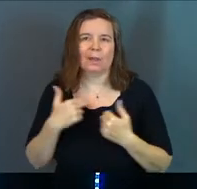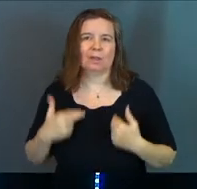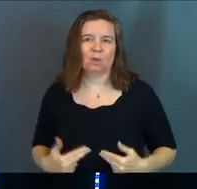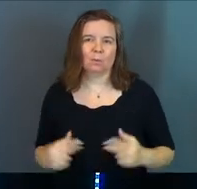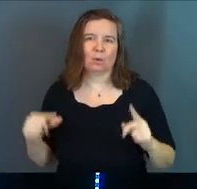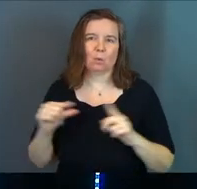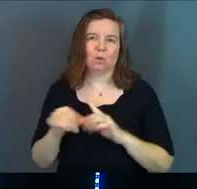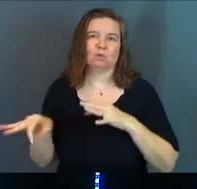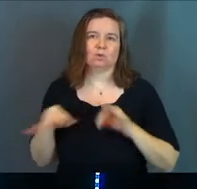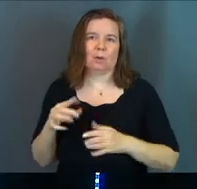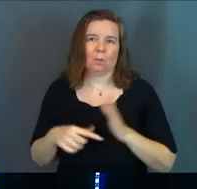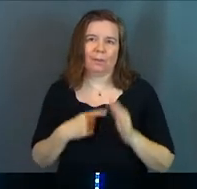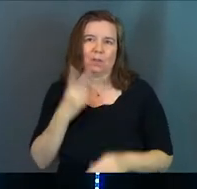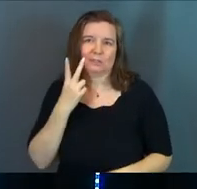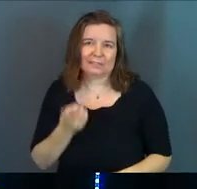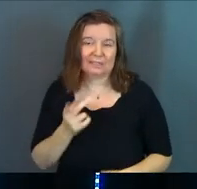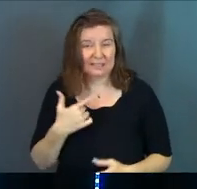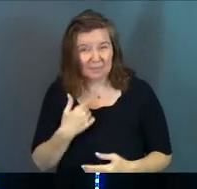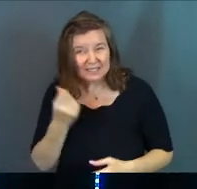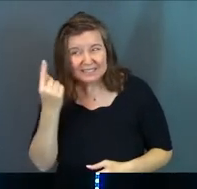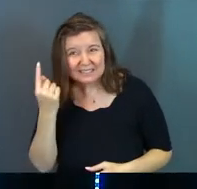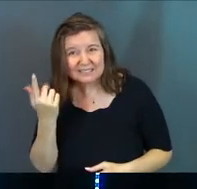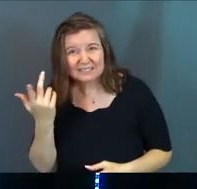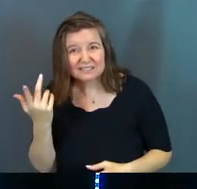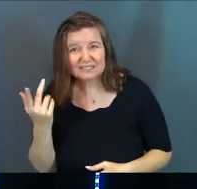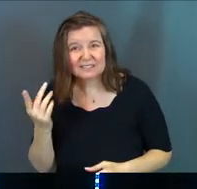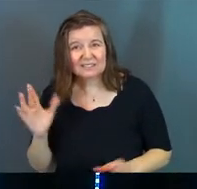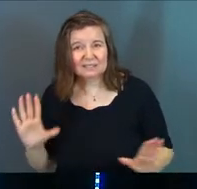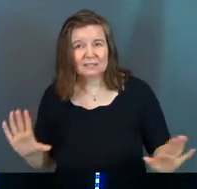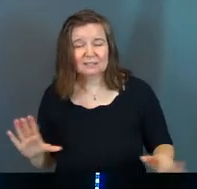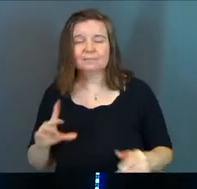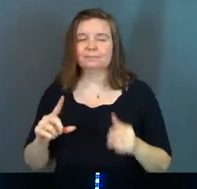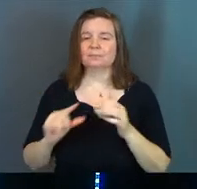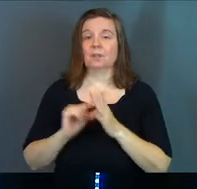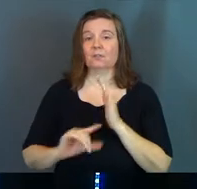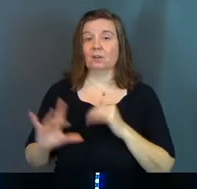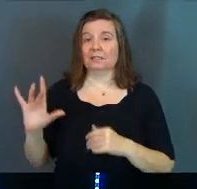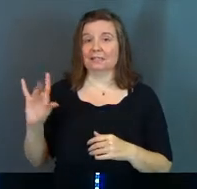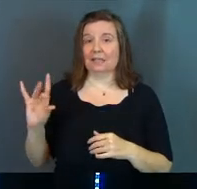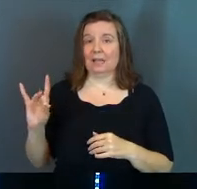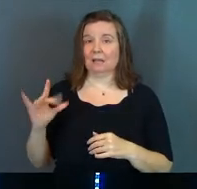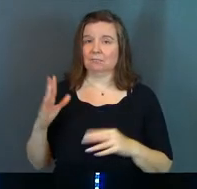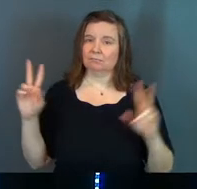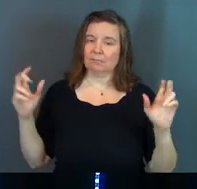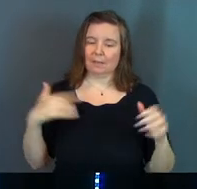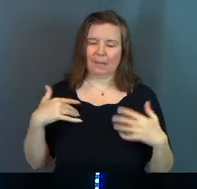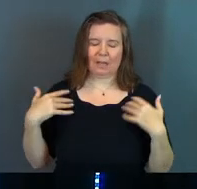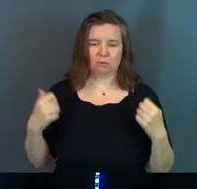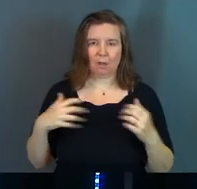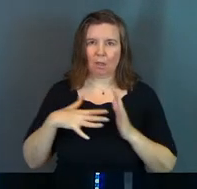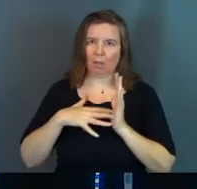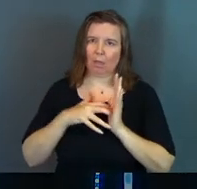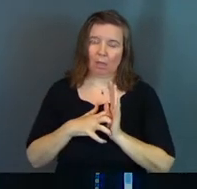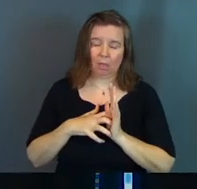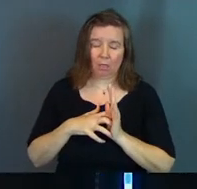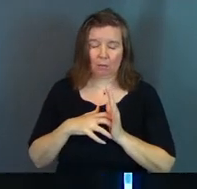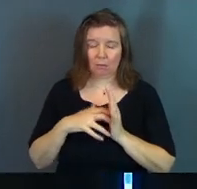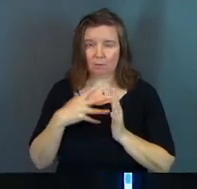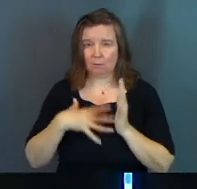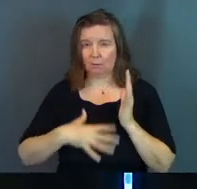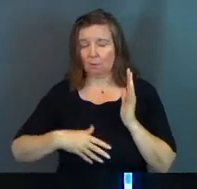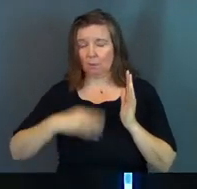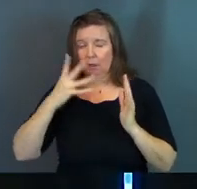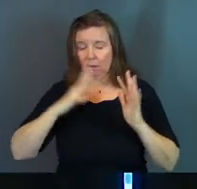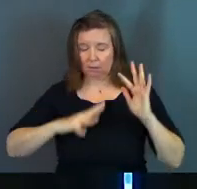human words to describe what they're seeing. Does this make sense? Verse eight, my strength left me. He said, my face grew deathly